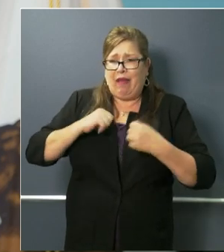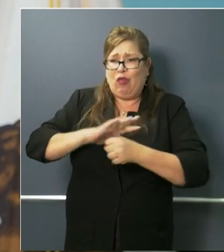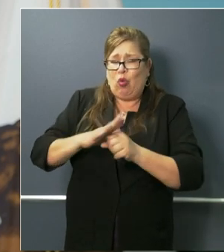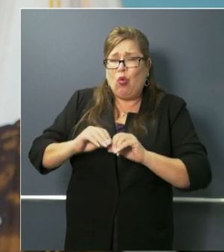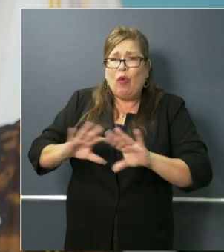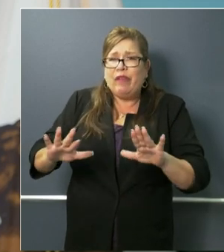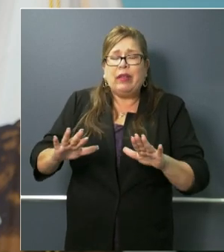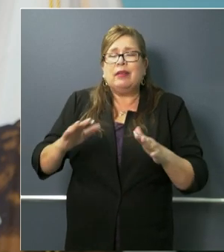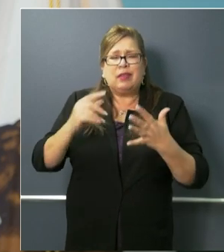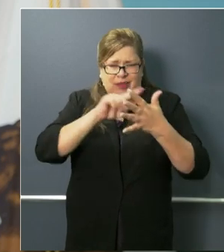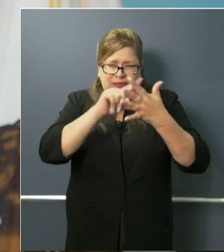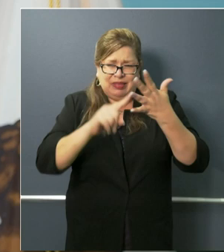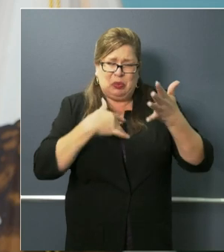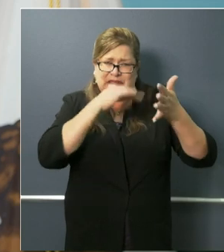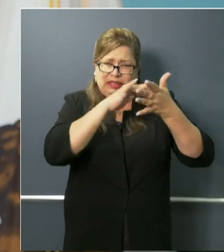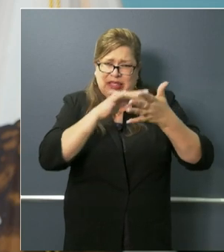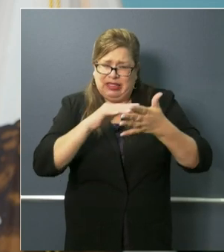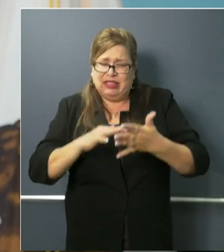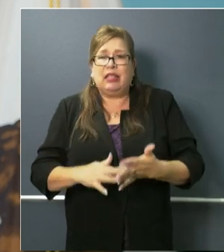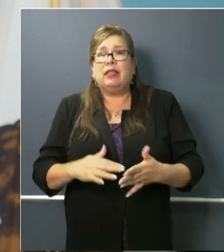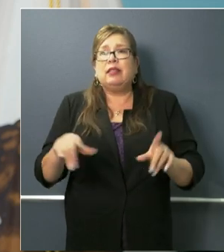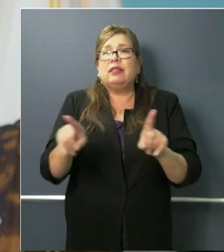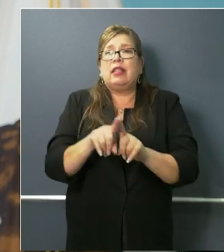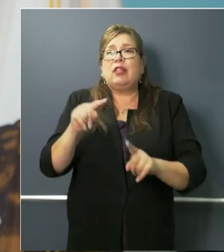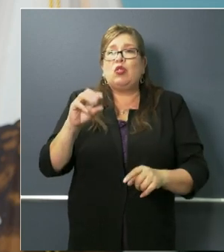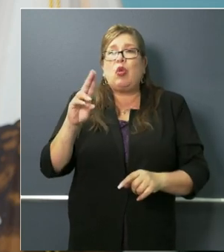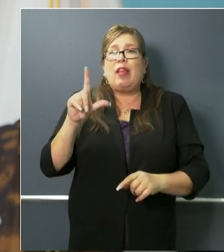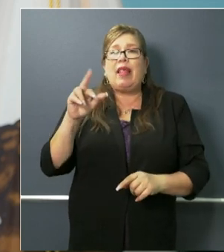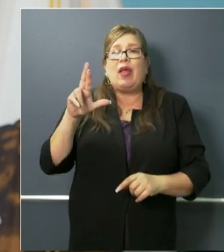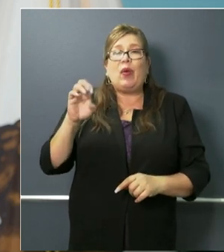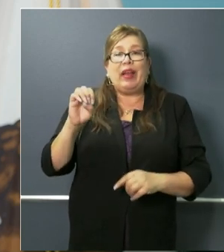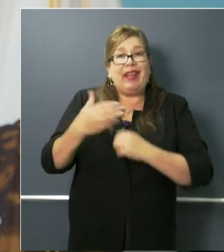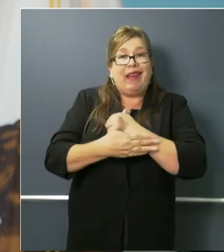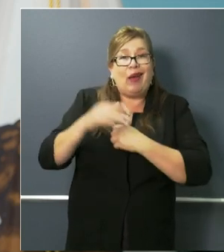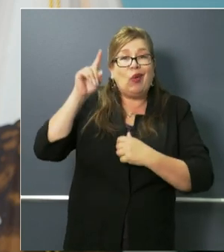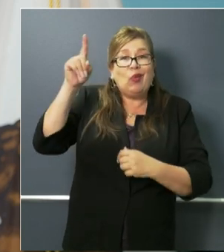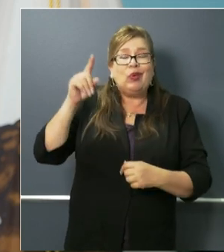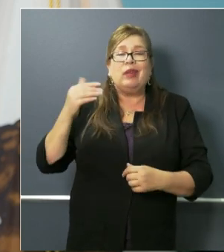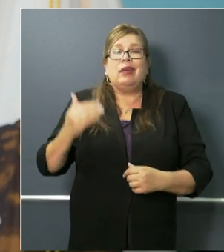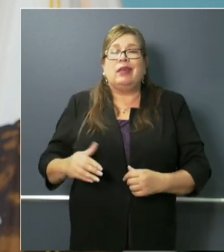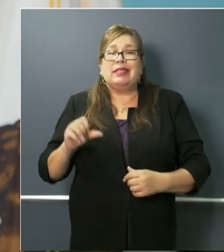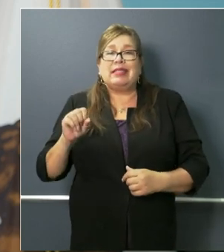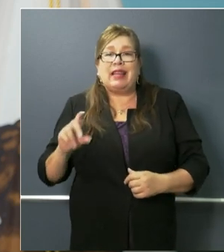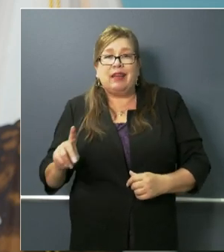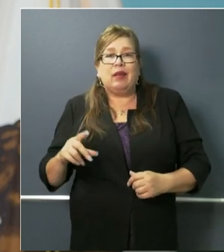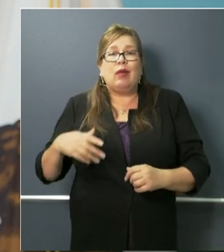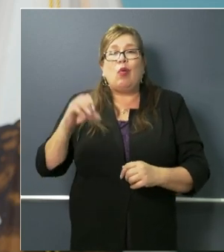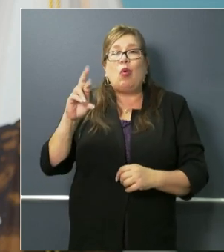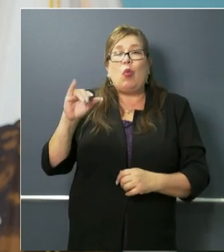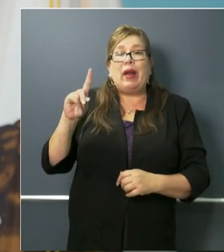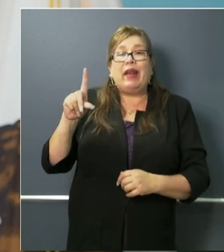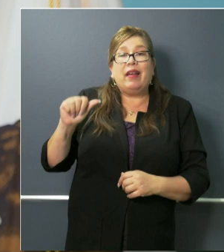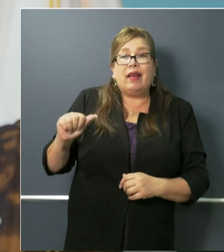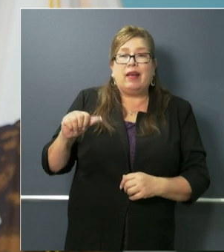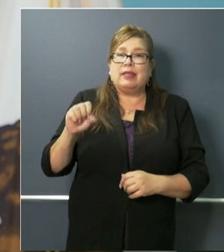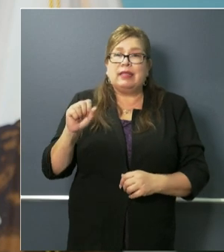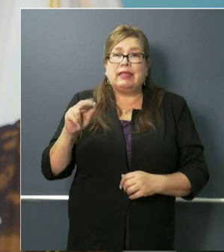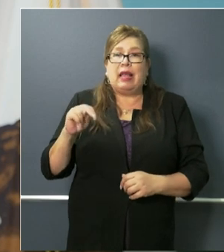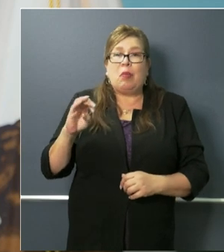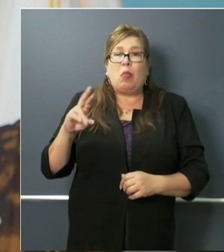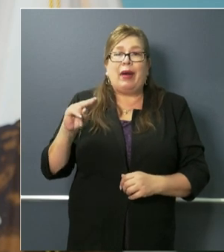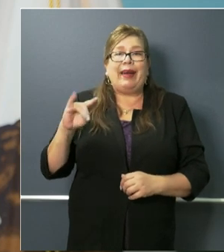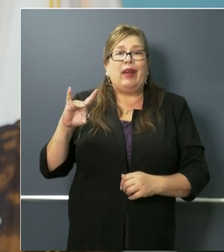tulare county working on that today as i said san diego not just orinda uh and san bernardito we're monitoring hundreds